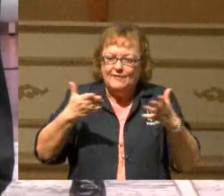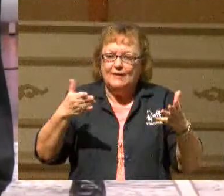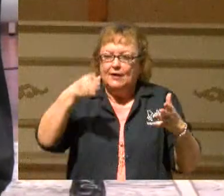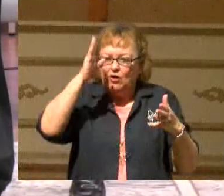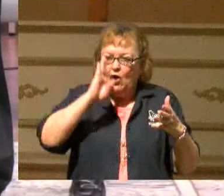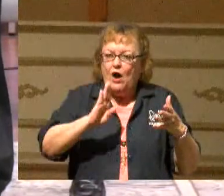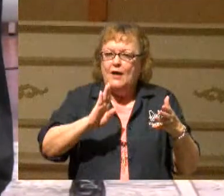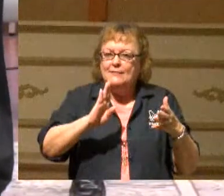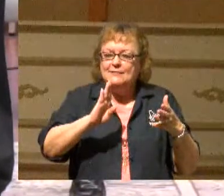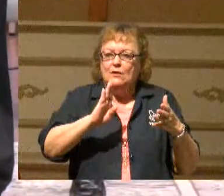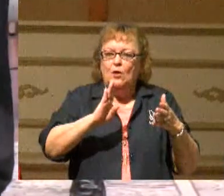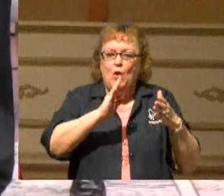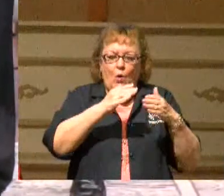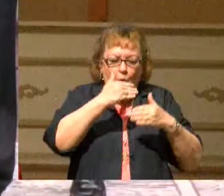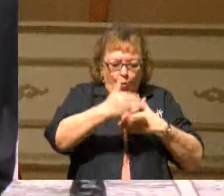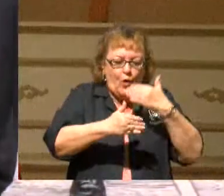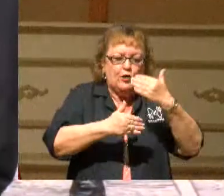authority.